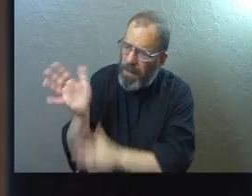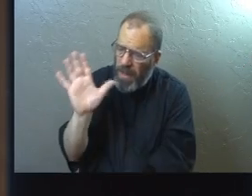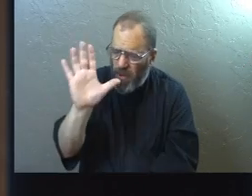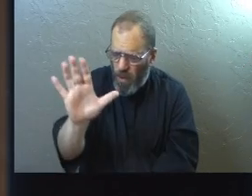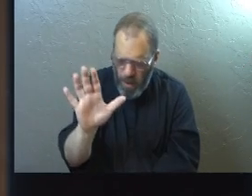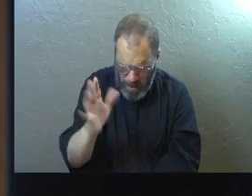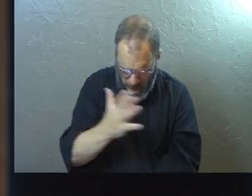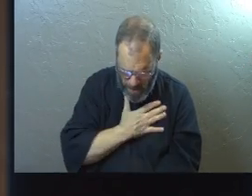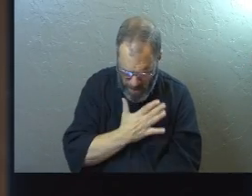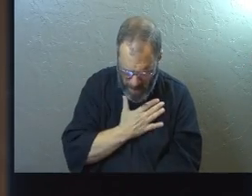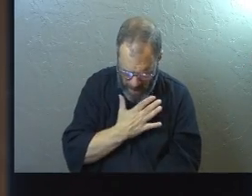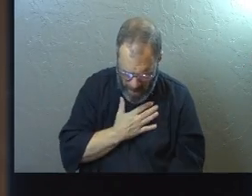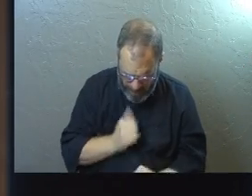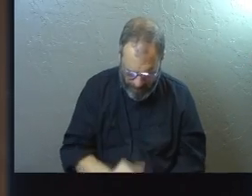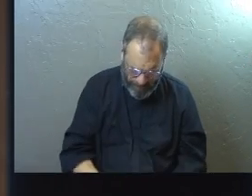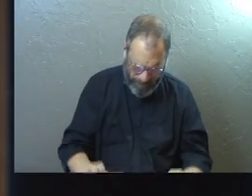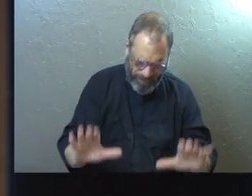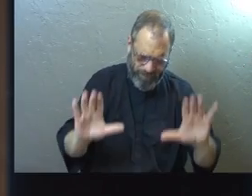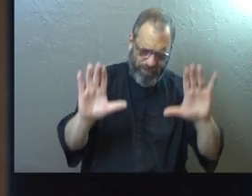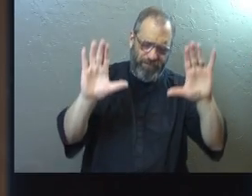I now surrender myself.